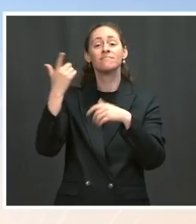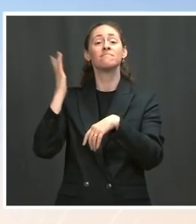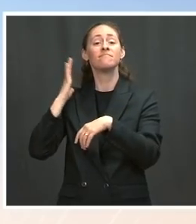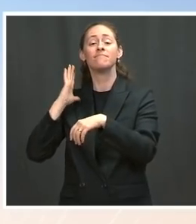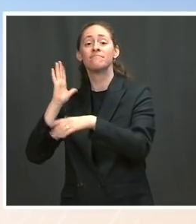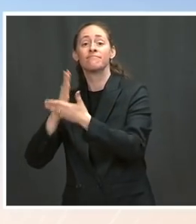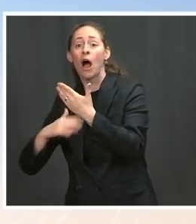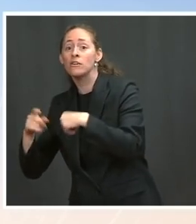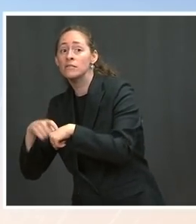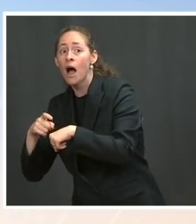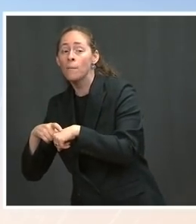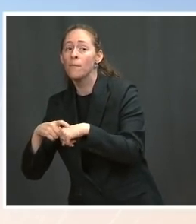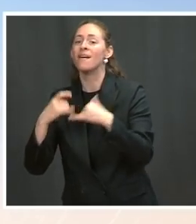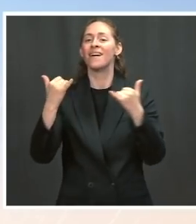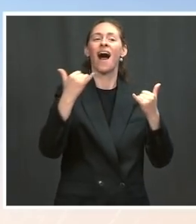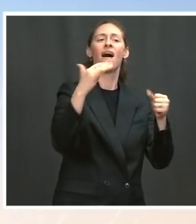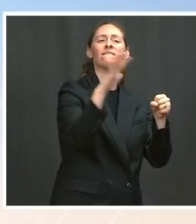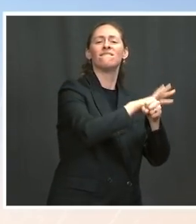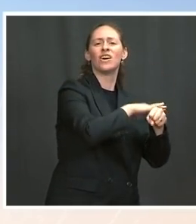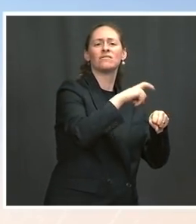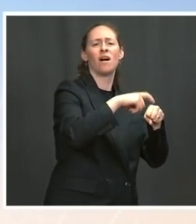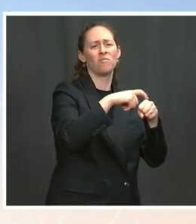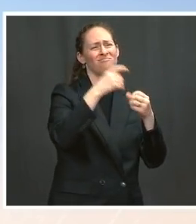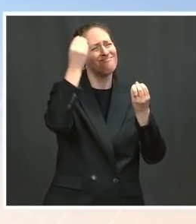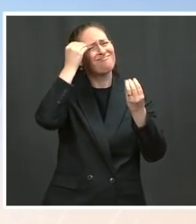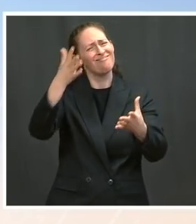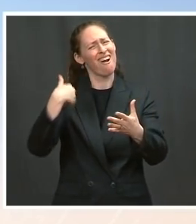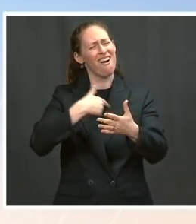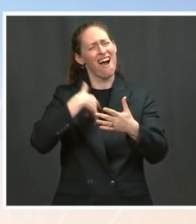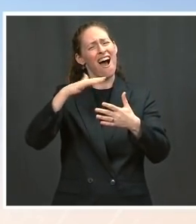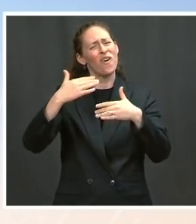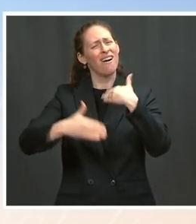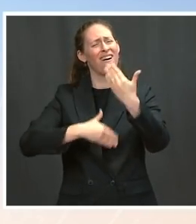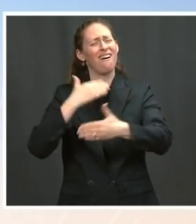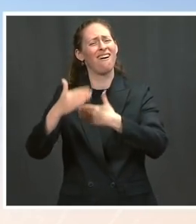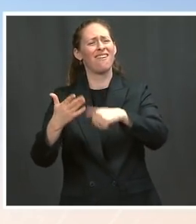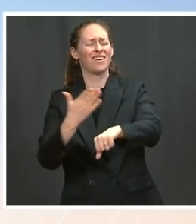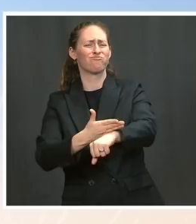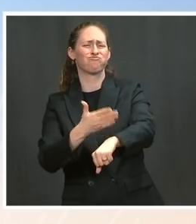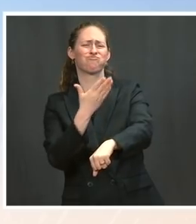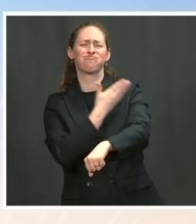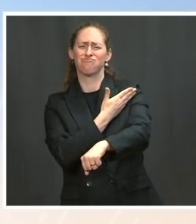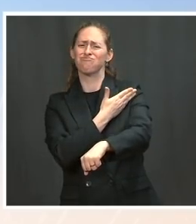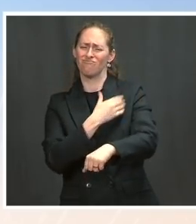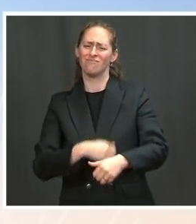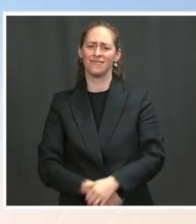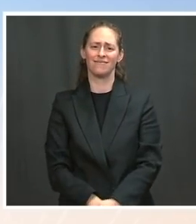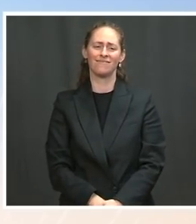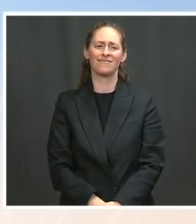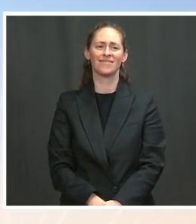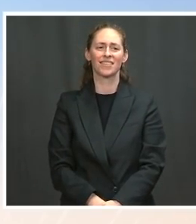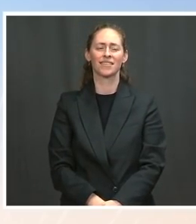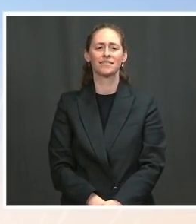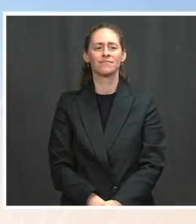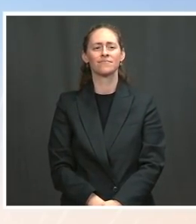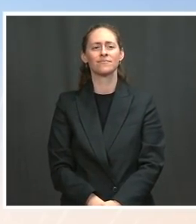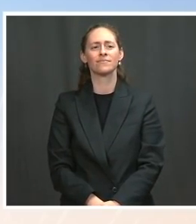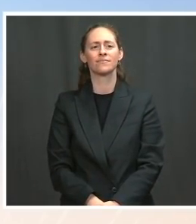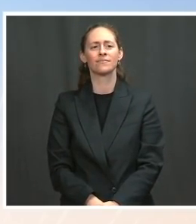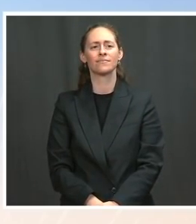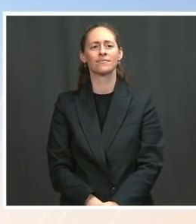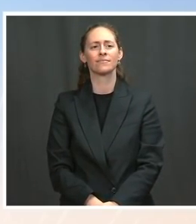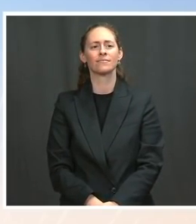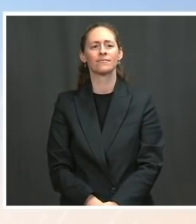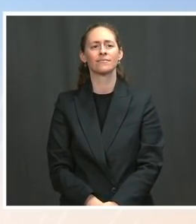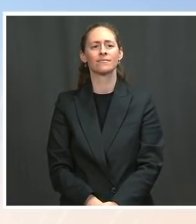progress. After all, one year ago, we learned we'd lost over 20 million jobs